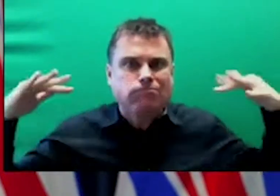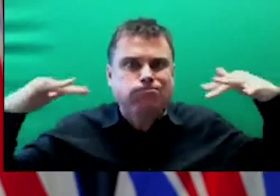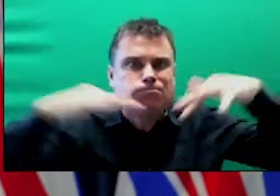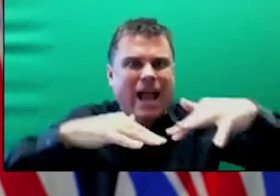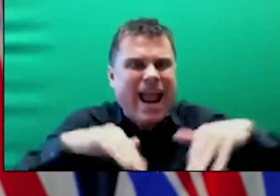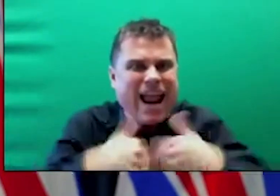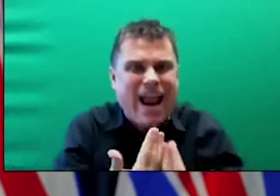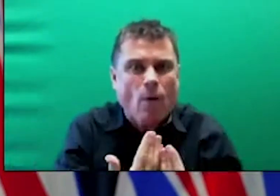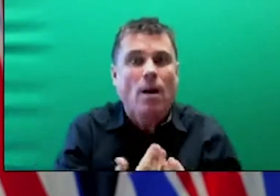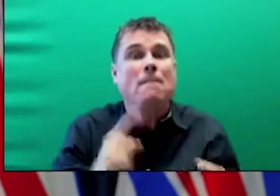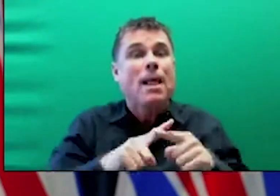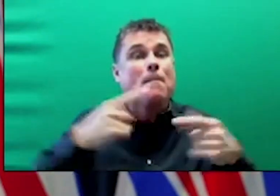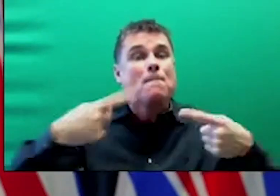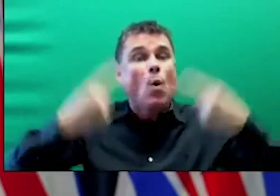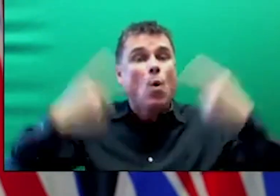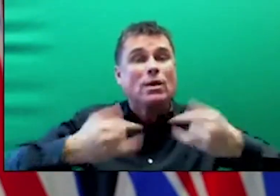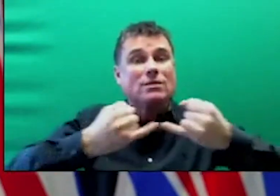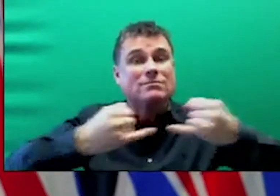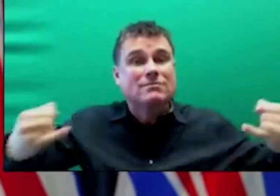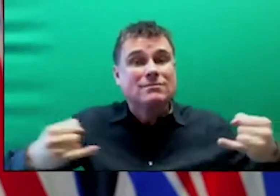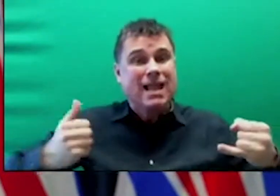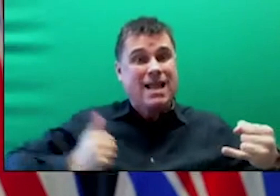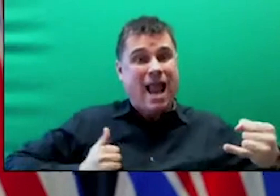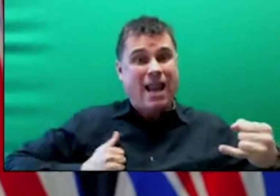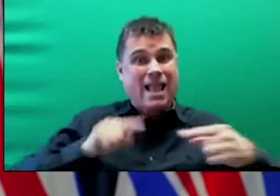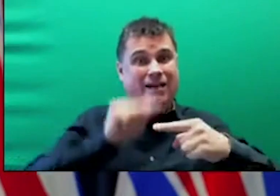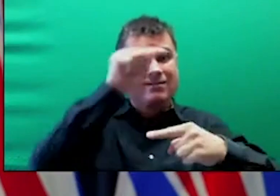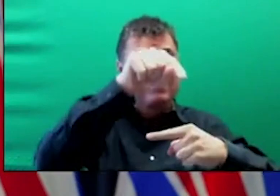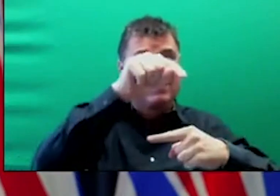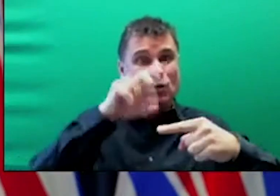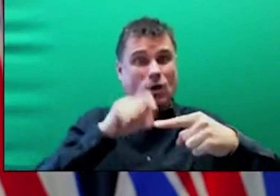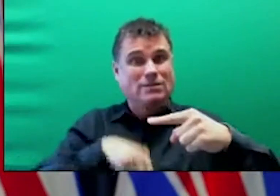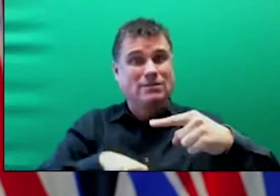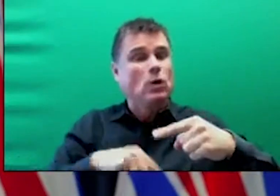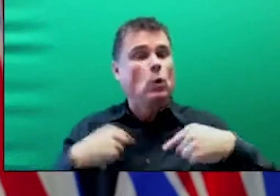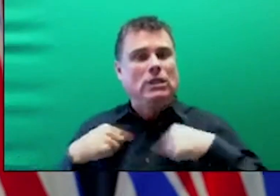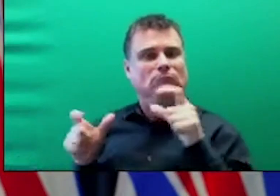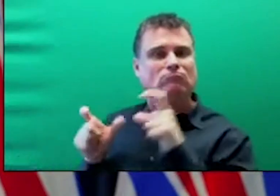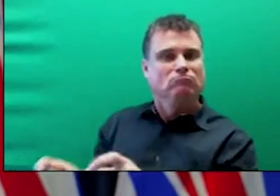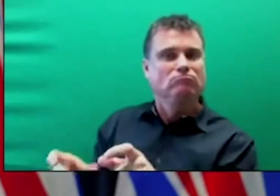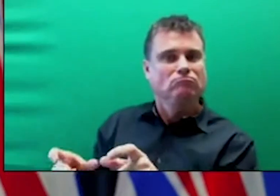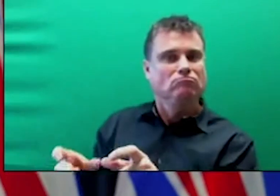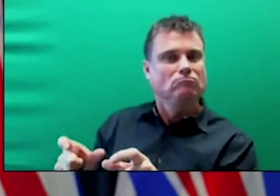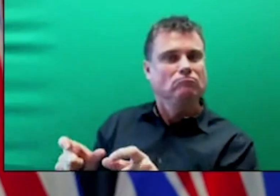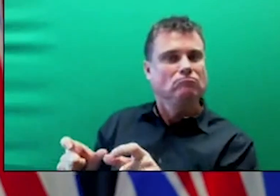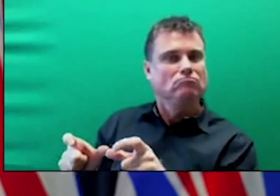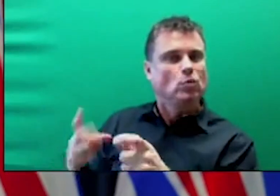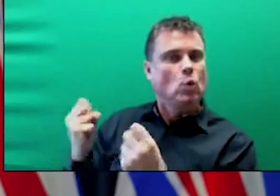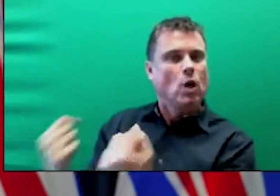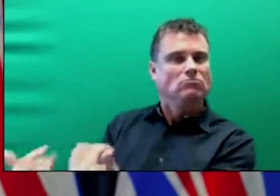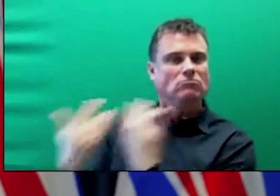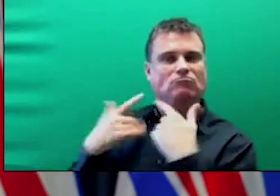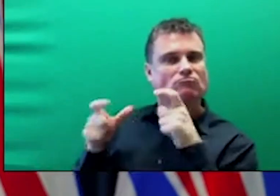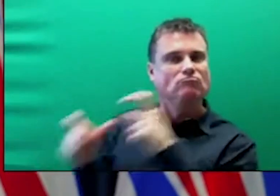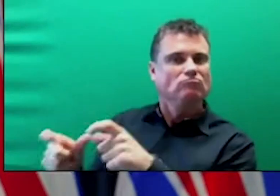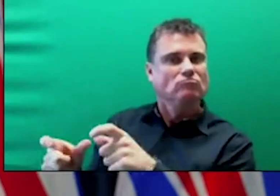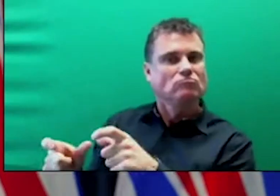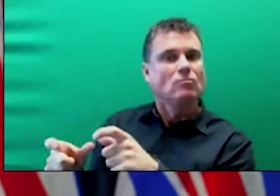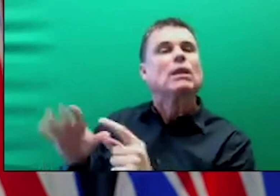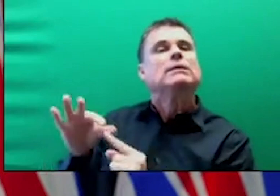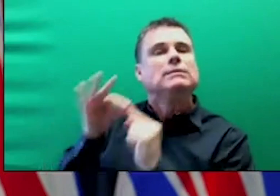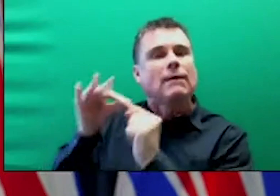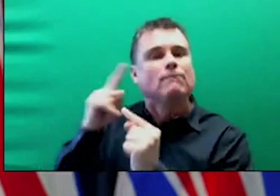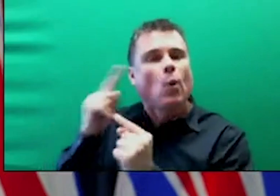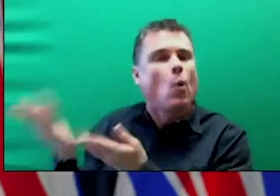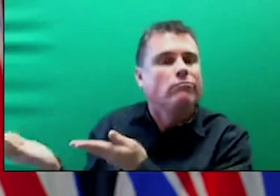across British Columbia calling for an exemption to their sector. All very compelling arguments. All legitimate points of